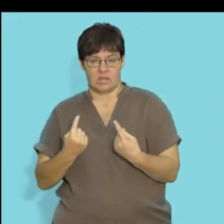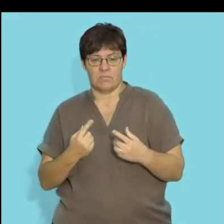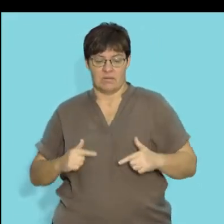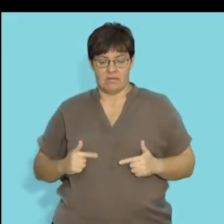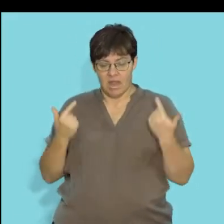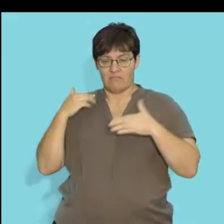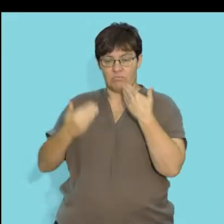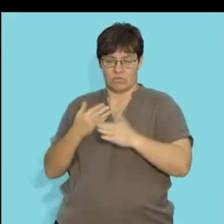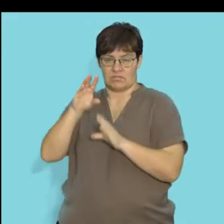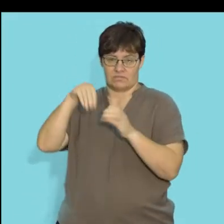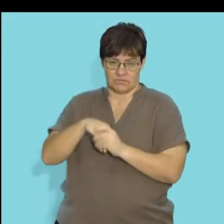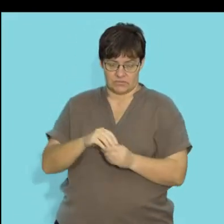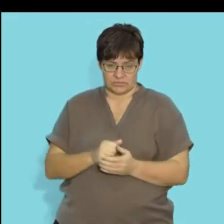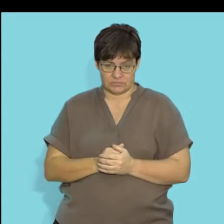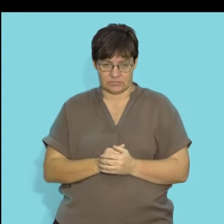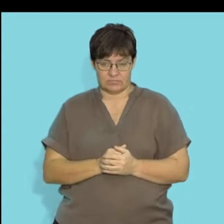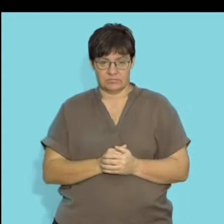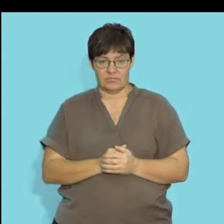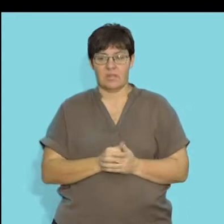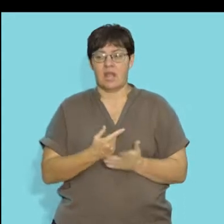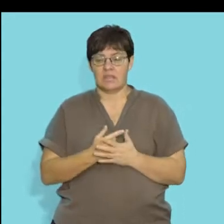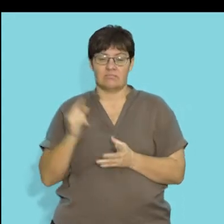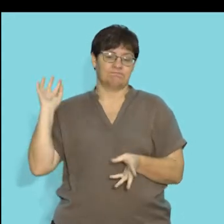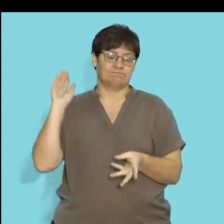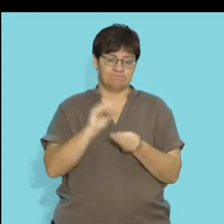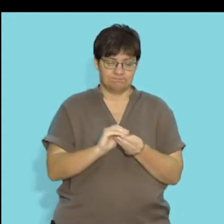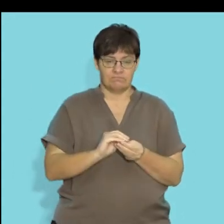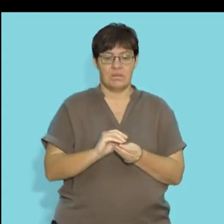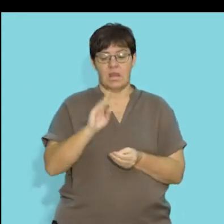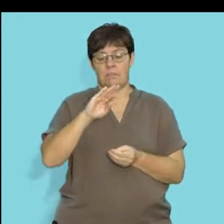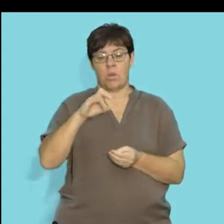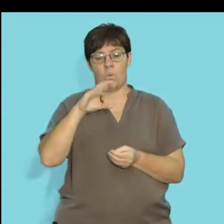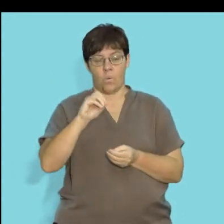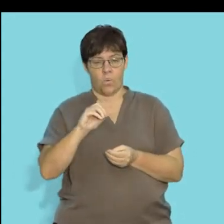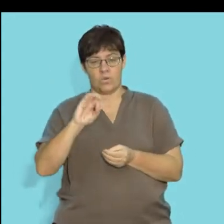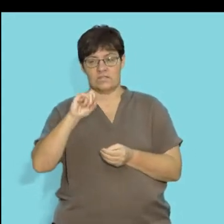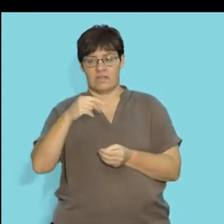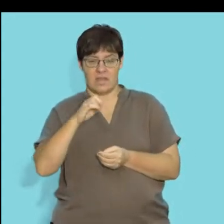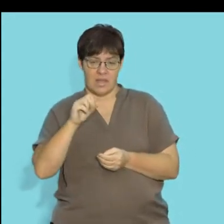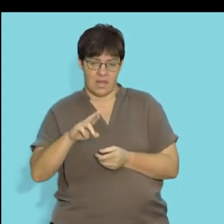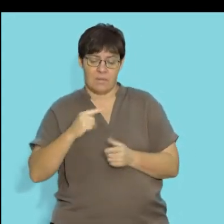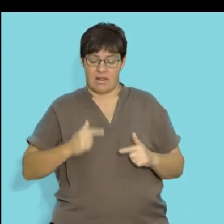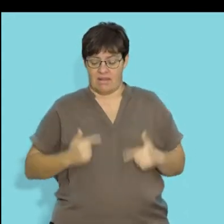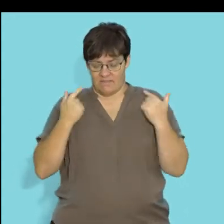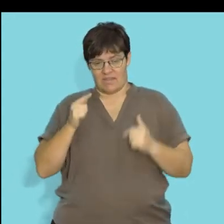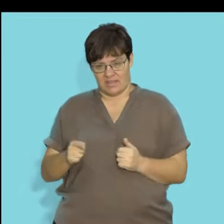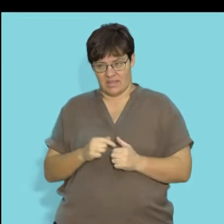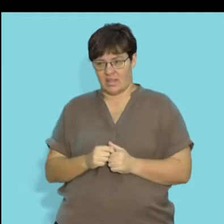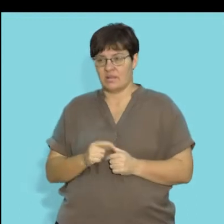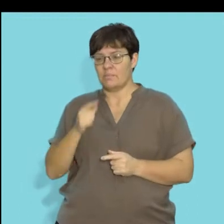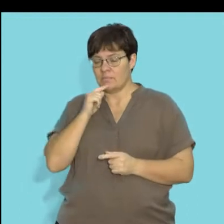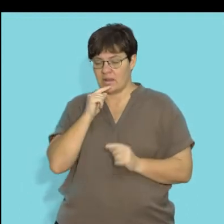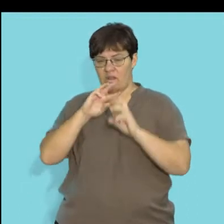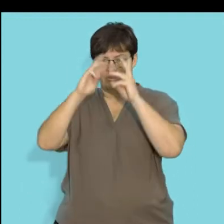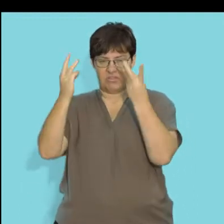carry out life processes. And then, finally, as a recap of the term biosphere, bio meaning the living, and the sphere